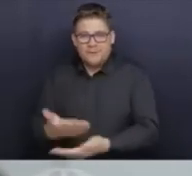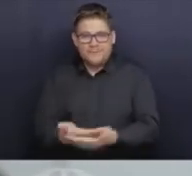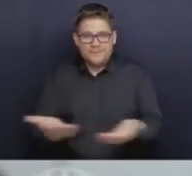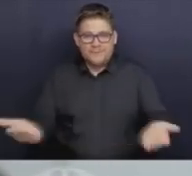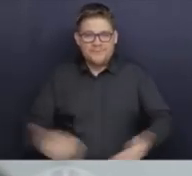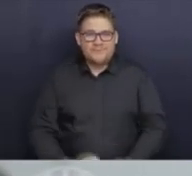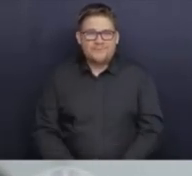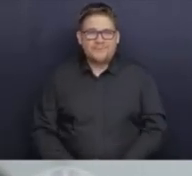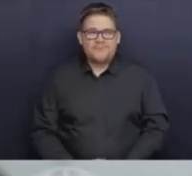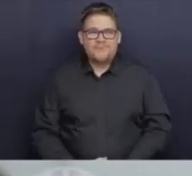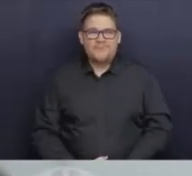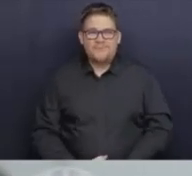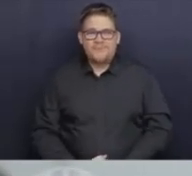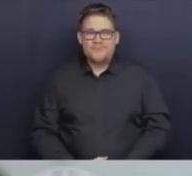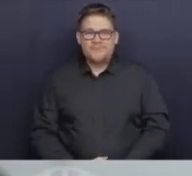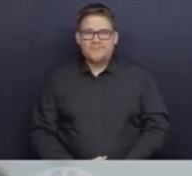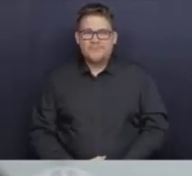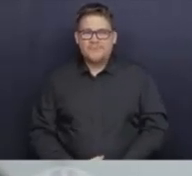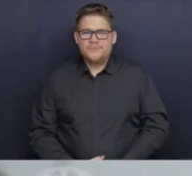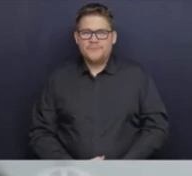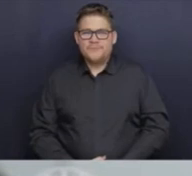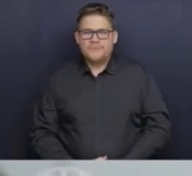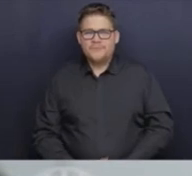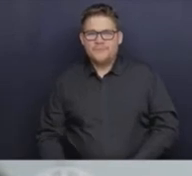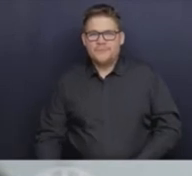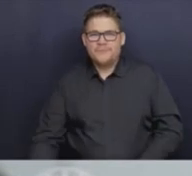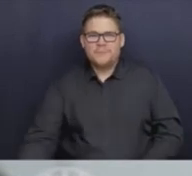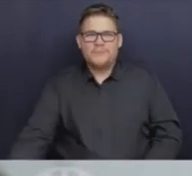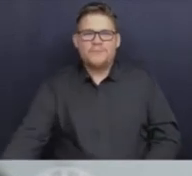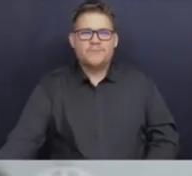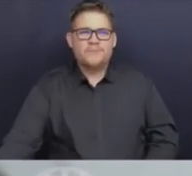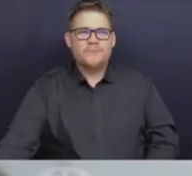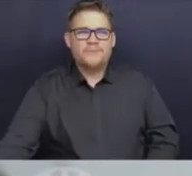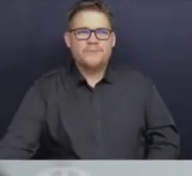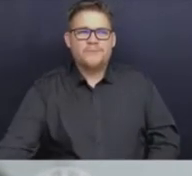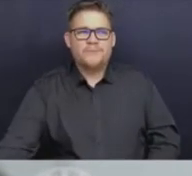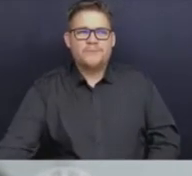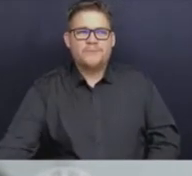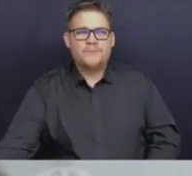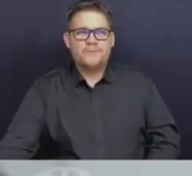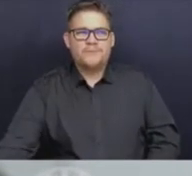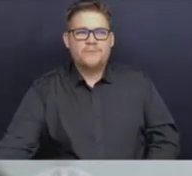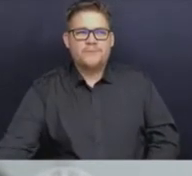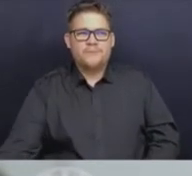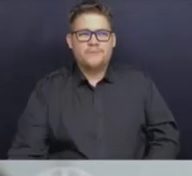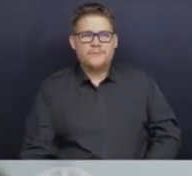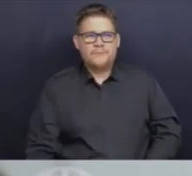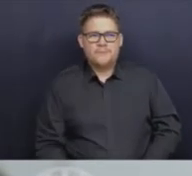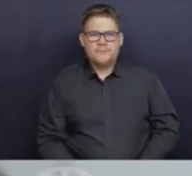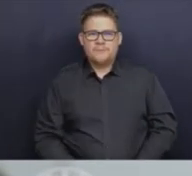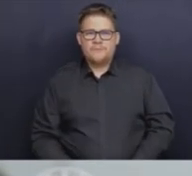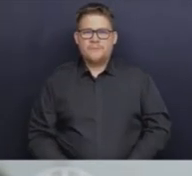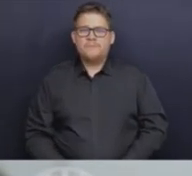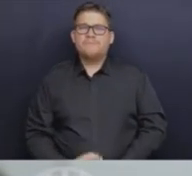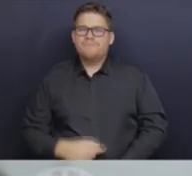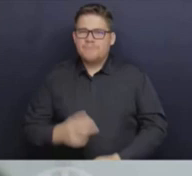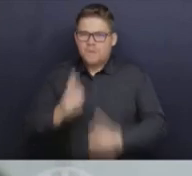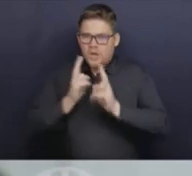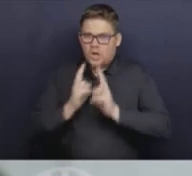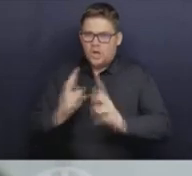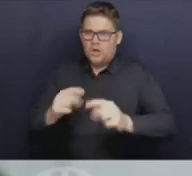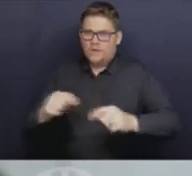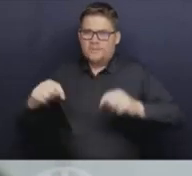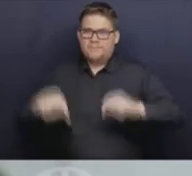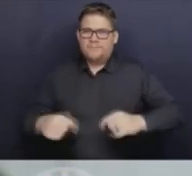It is a pleasure to be with you here today. I also just want to recognise that today is a day that people are